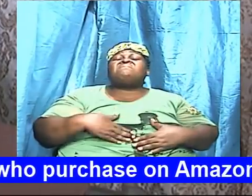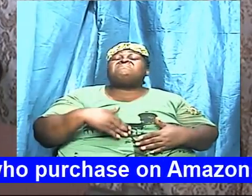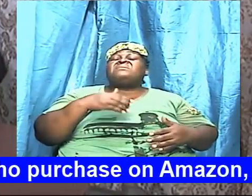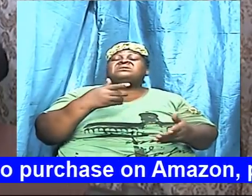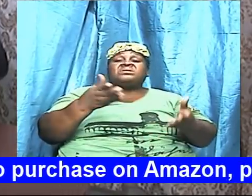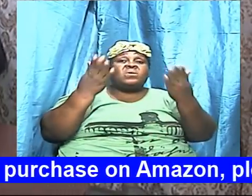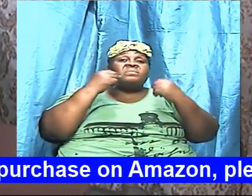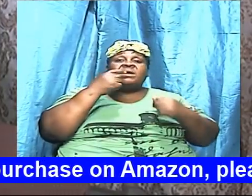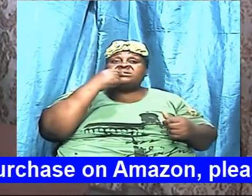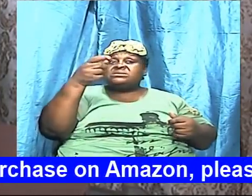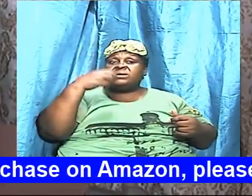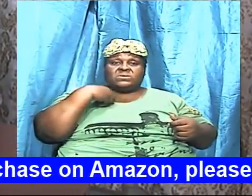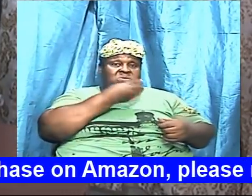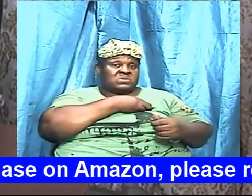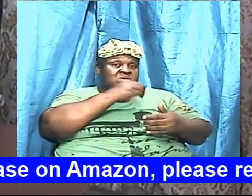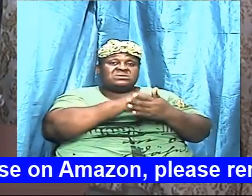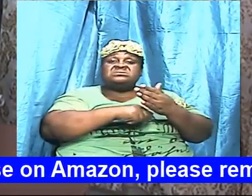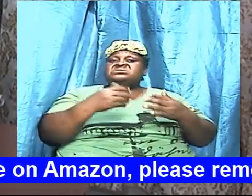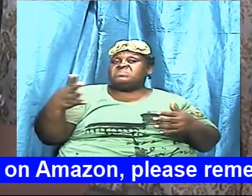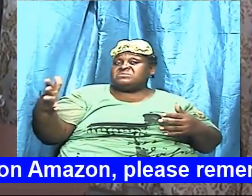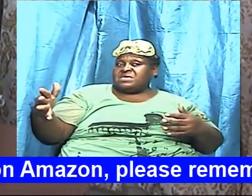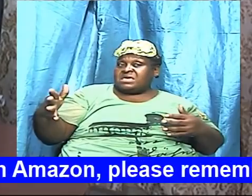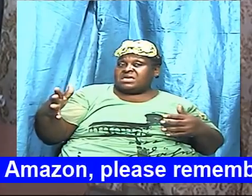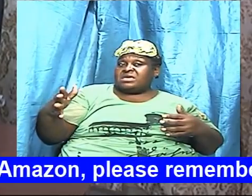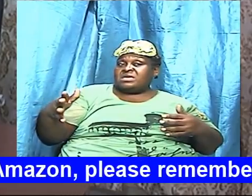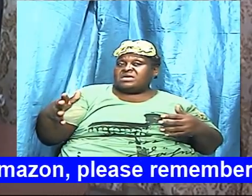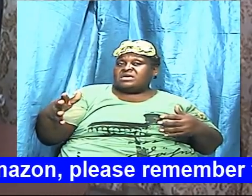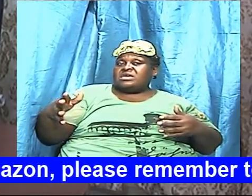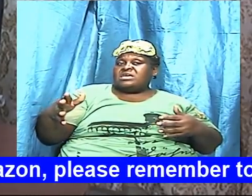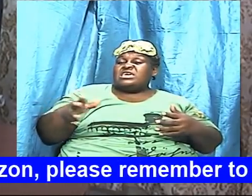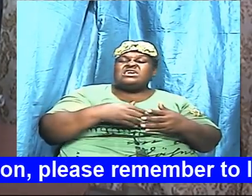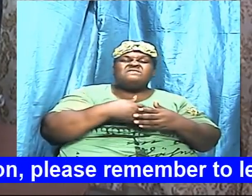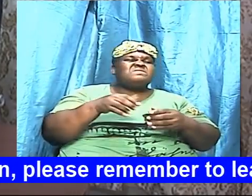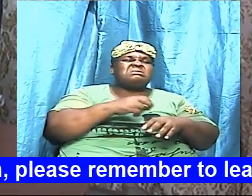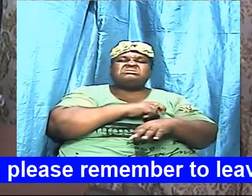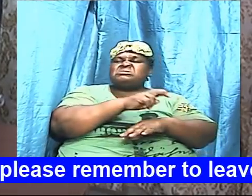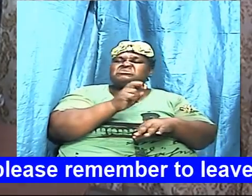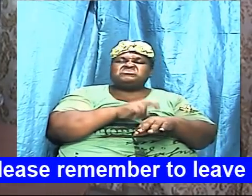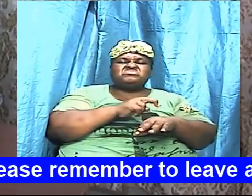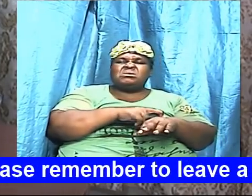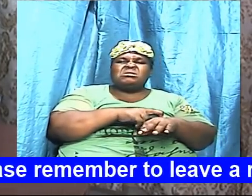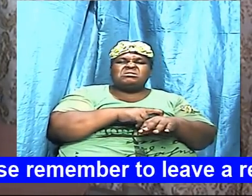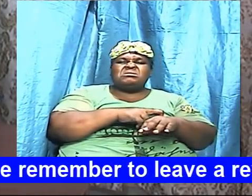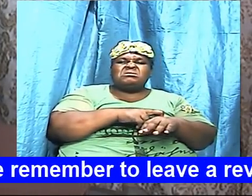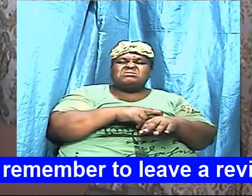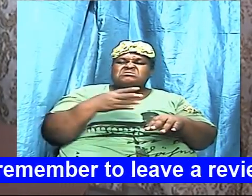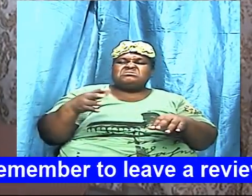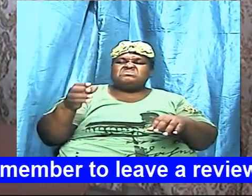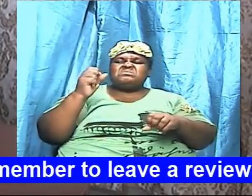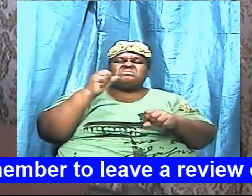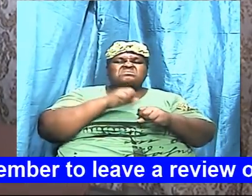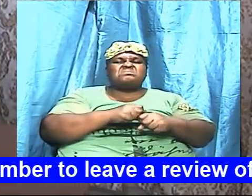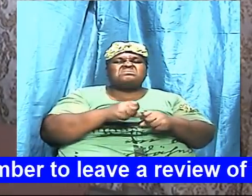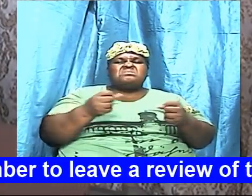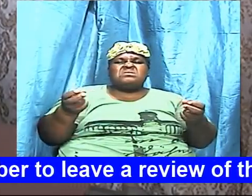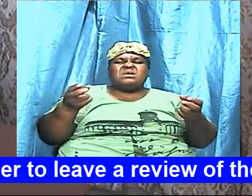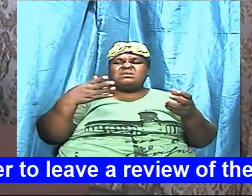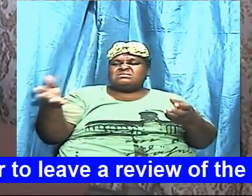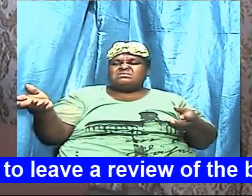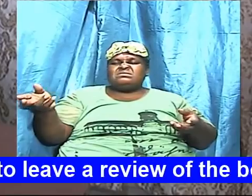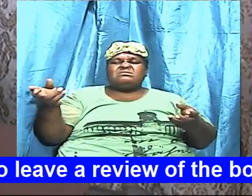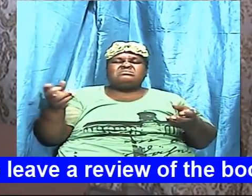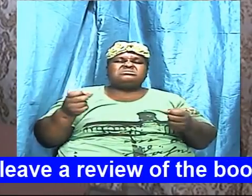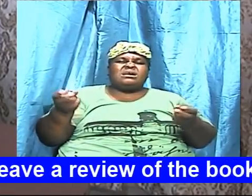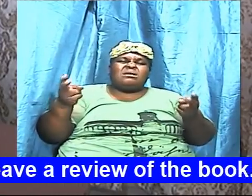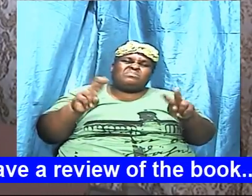something even if a physical altercation took place at the office and things went out of